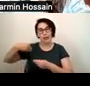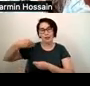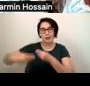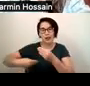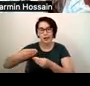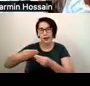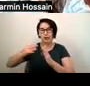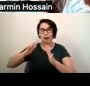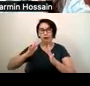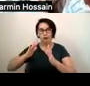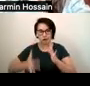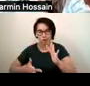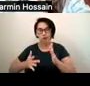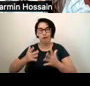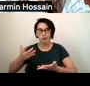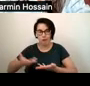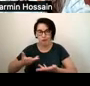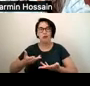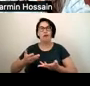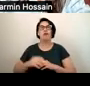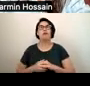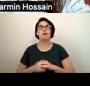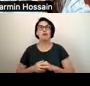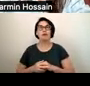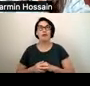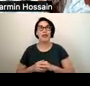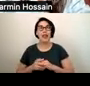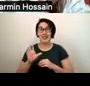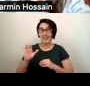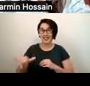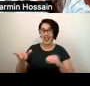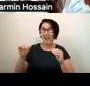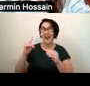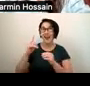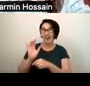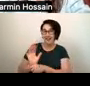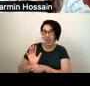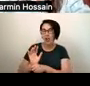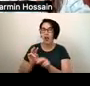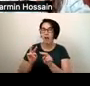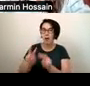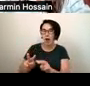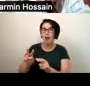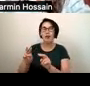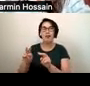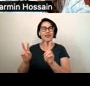divides. Through this film, Seoul wonderfully explores the stories of liquor store babies,